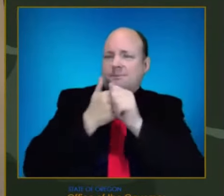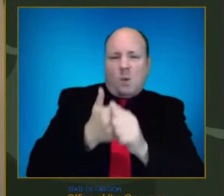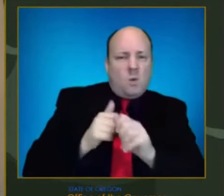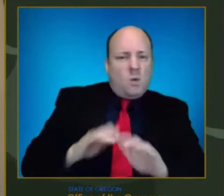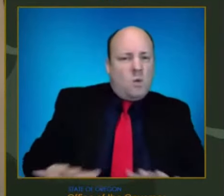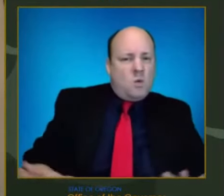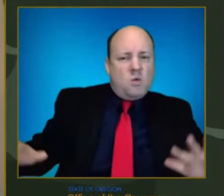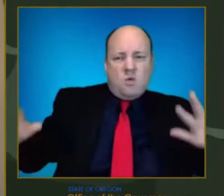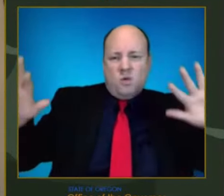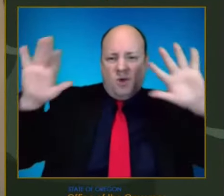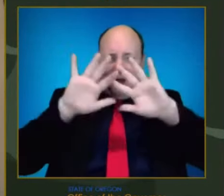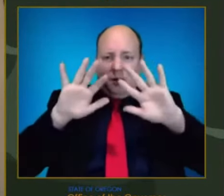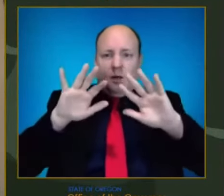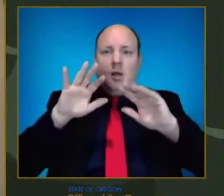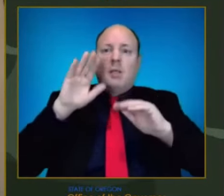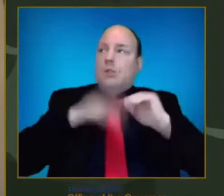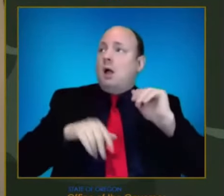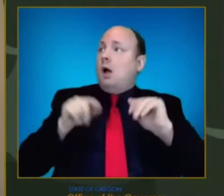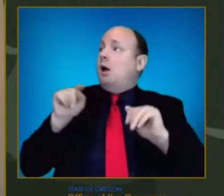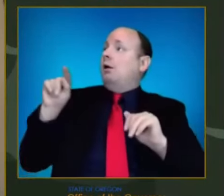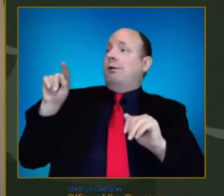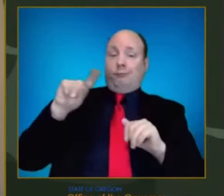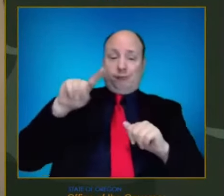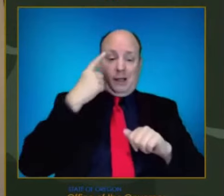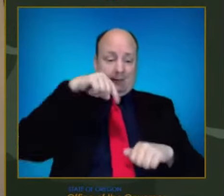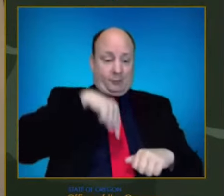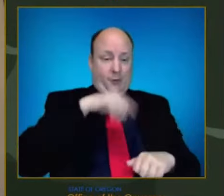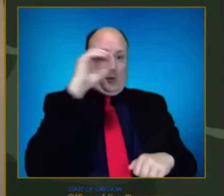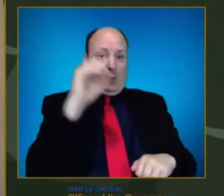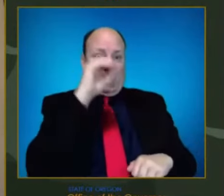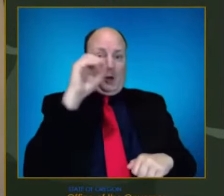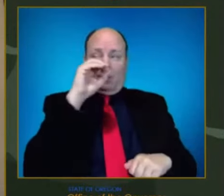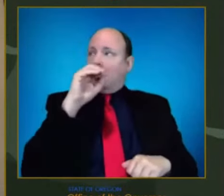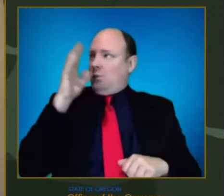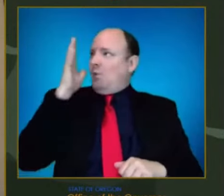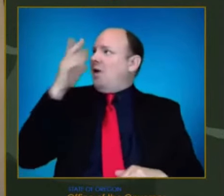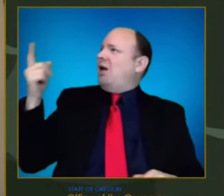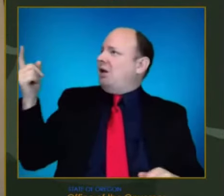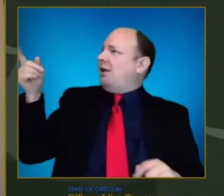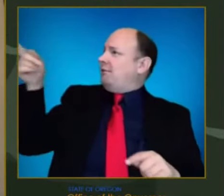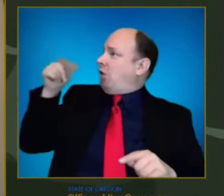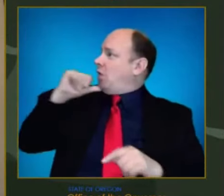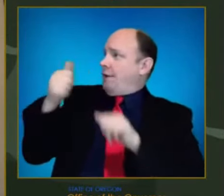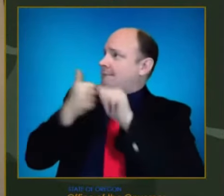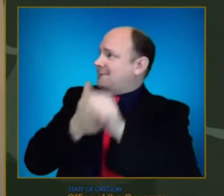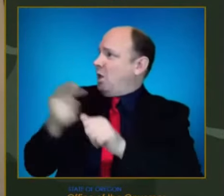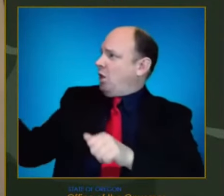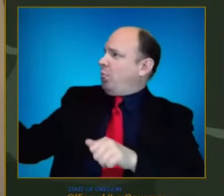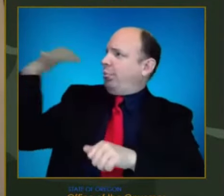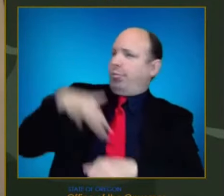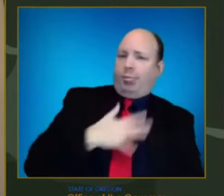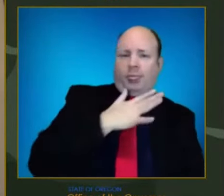it's getting vaccines and other protective measures across the world that are going to prevent this transmission. That's what we all need to do.